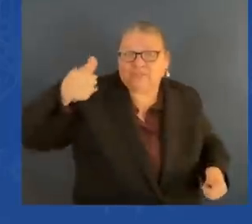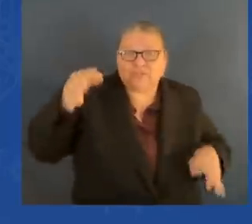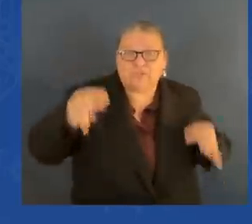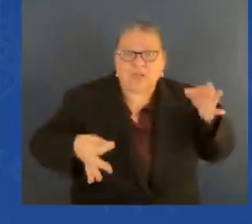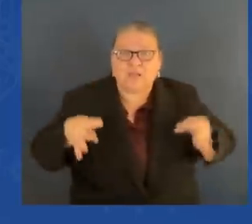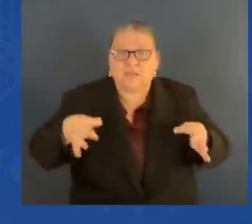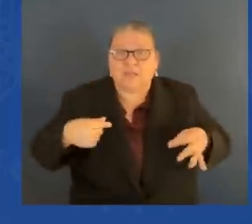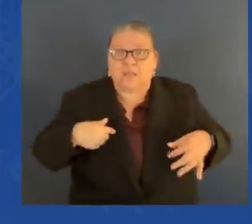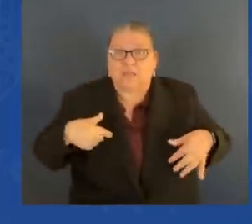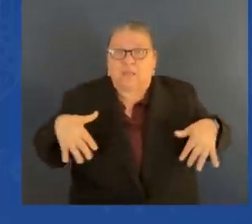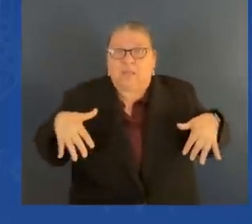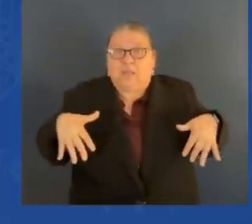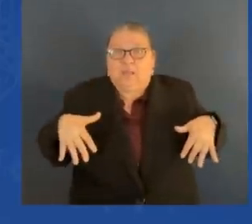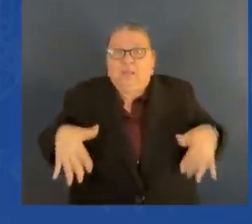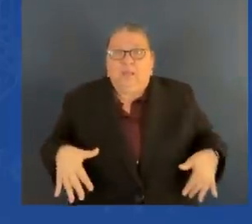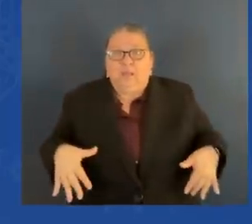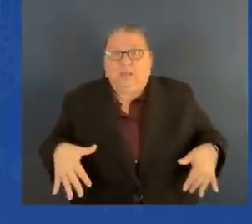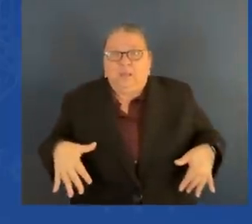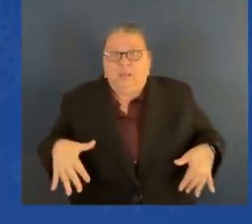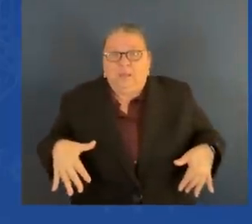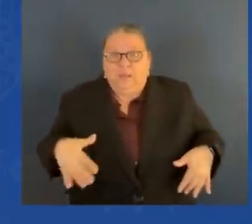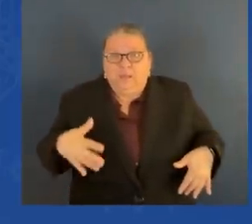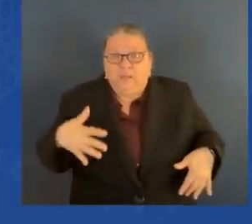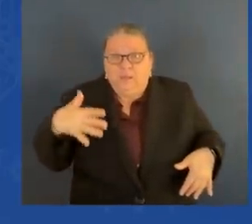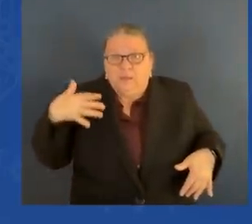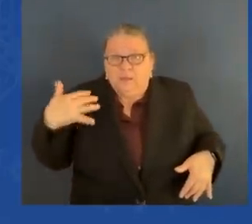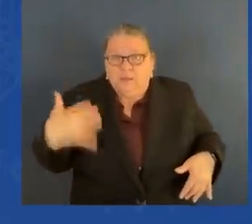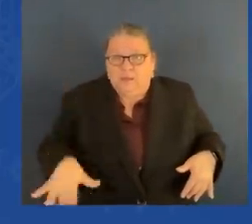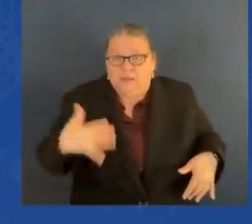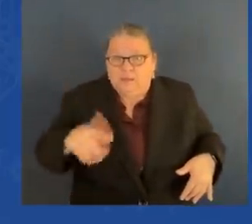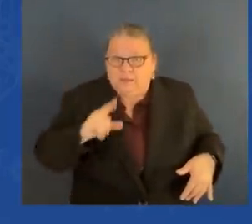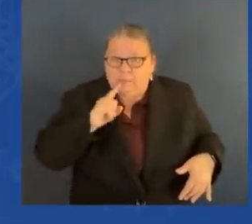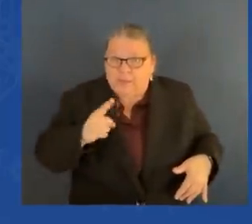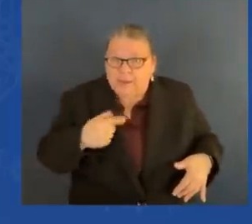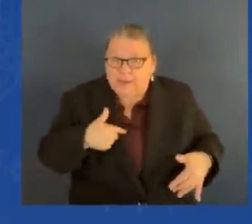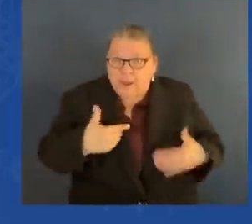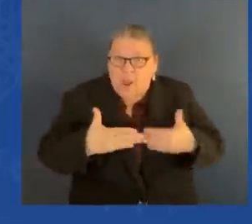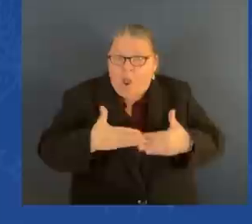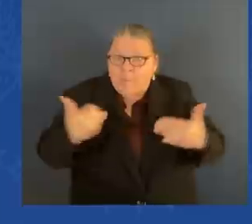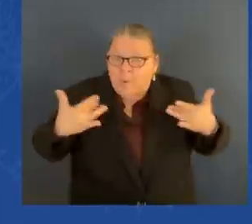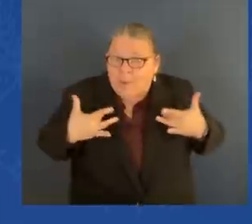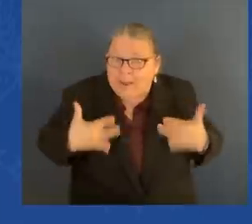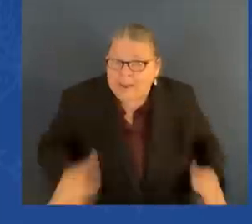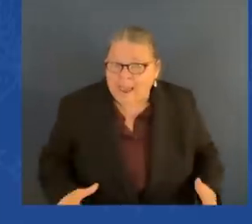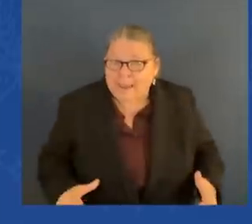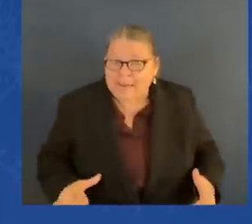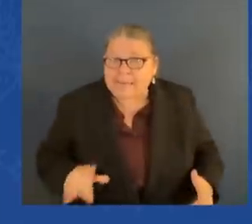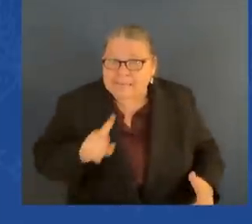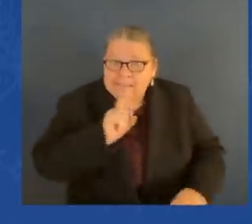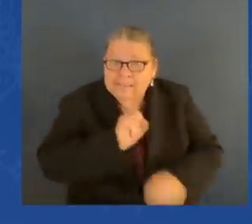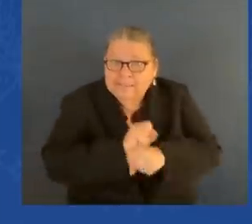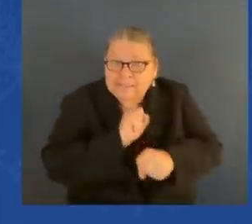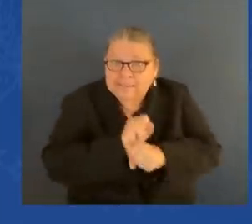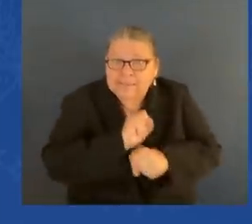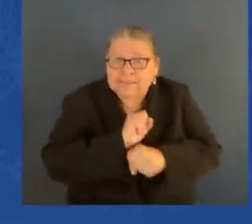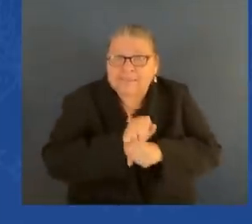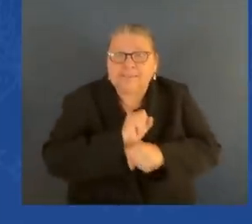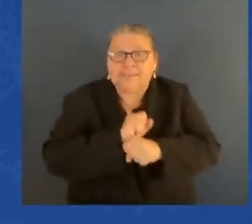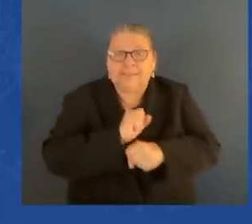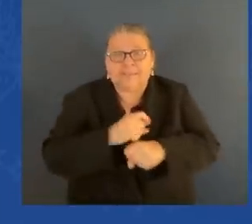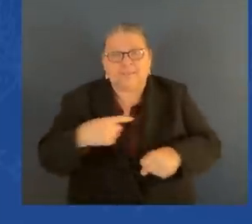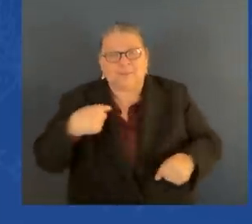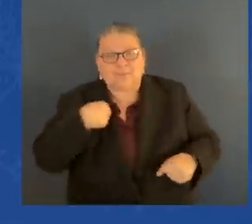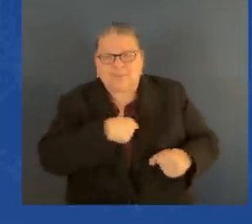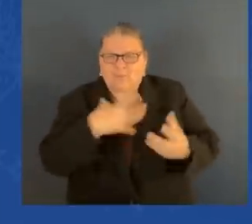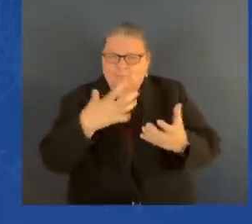And the rest of me, stark naked. And I said, I said, we want to talk to you, Joe. So, I said, well, come on, gentlemen. I